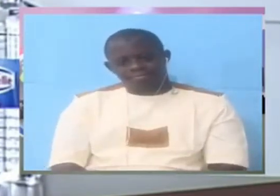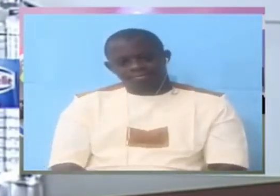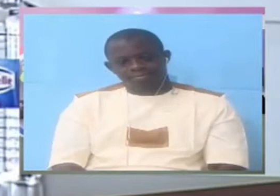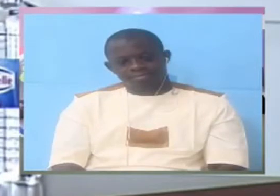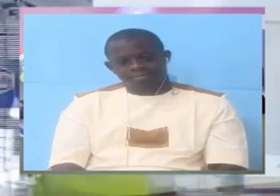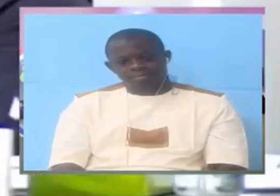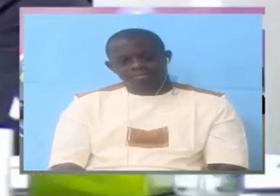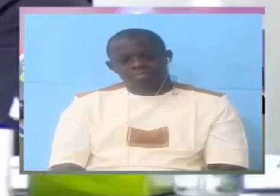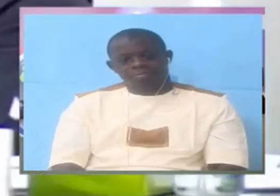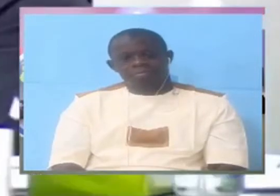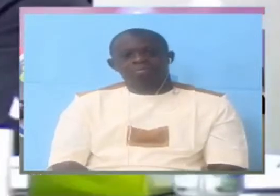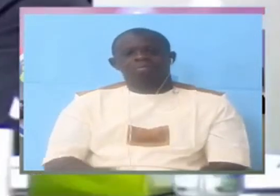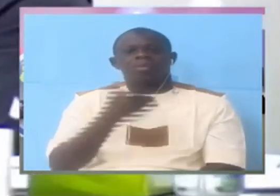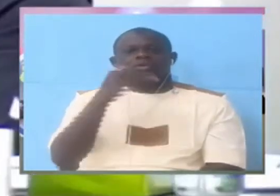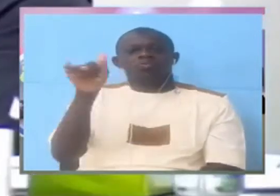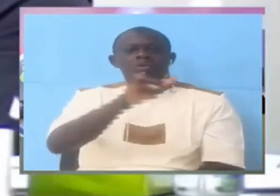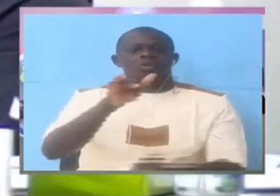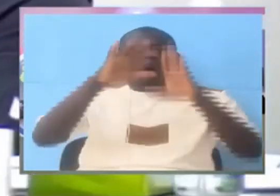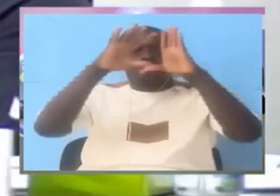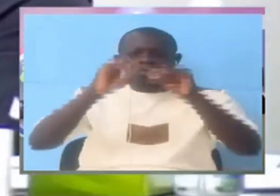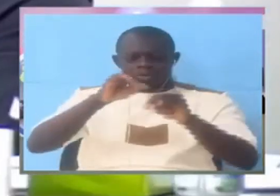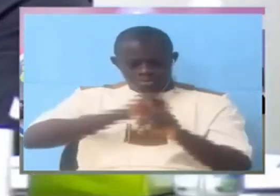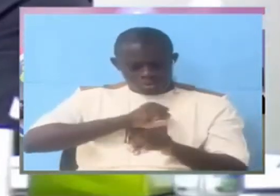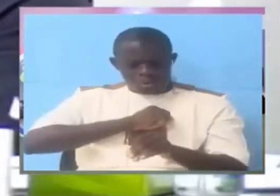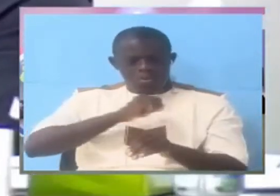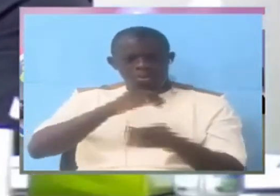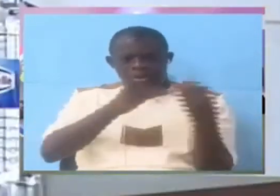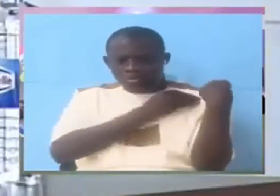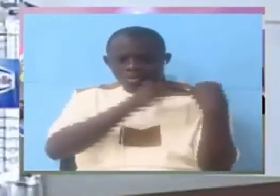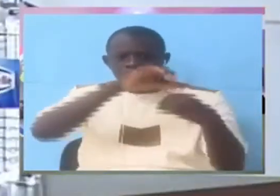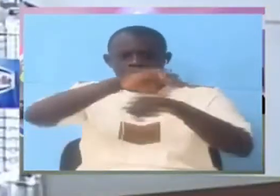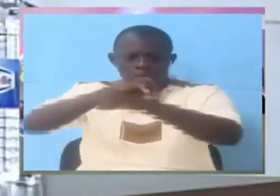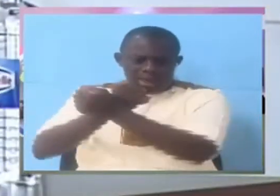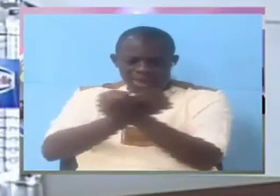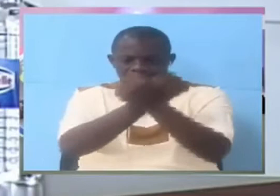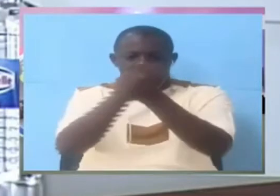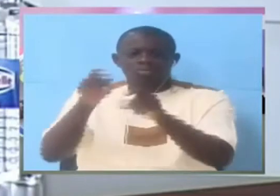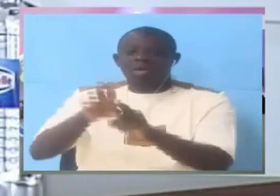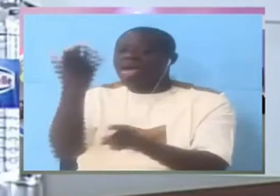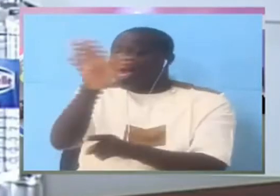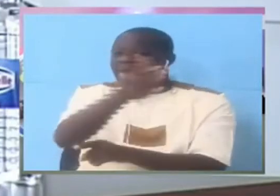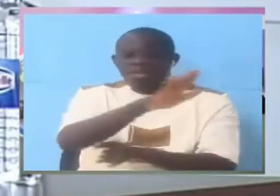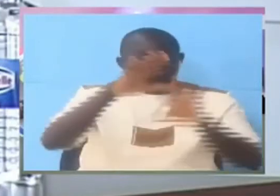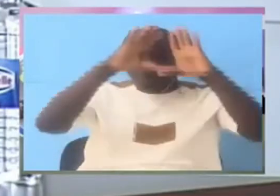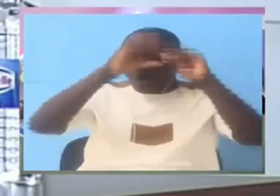which department would conduct the arrest any of them